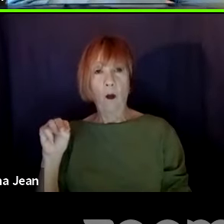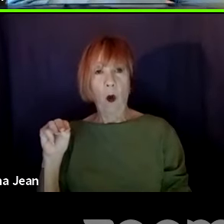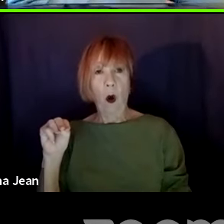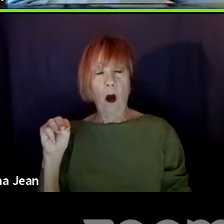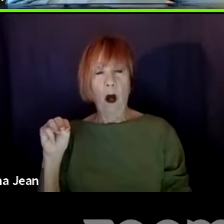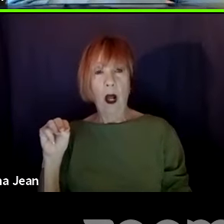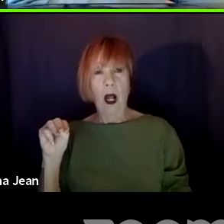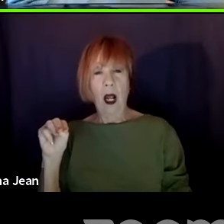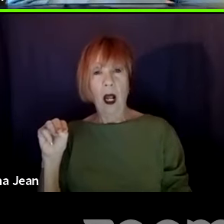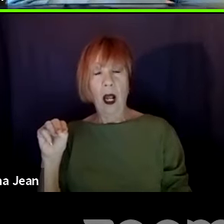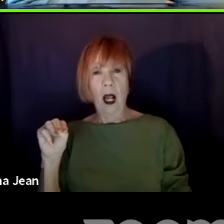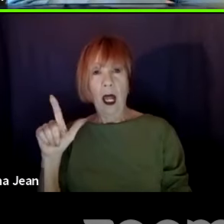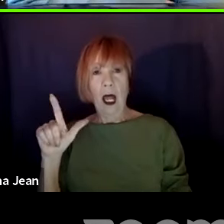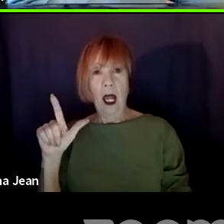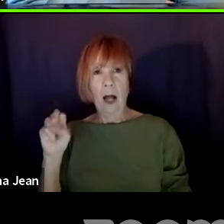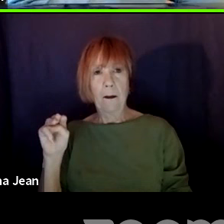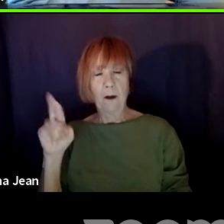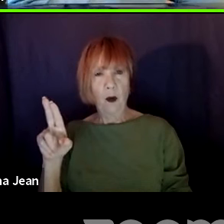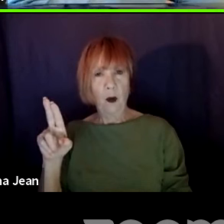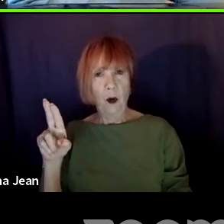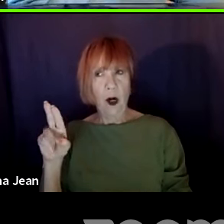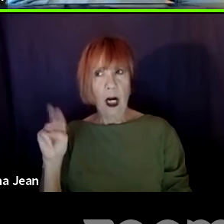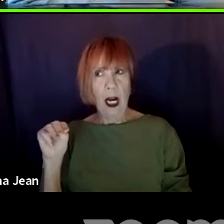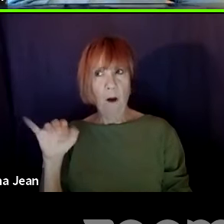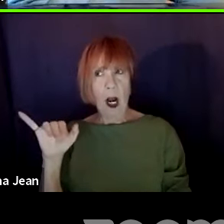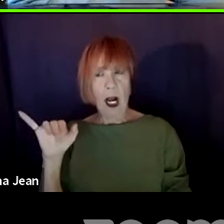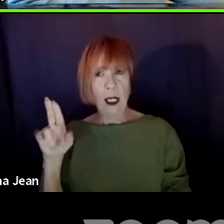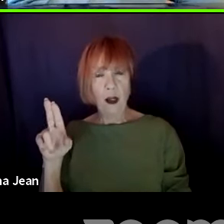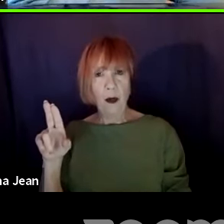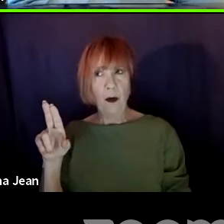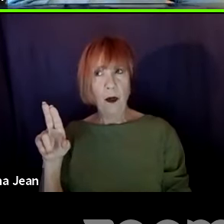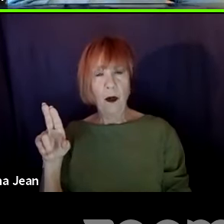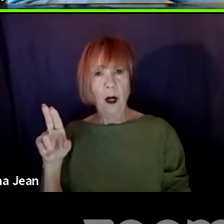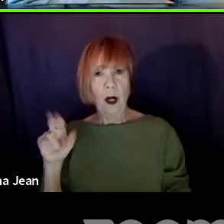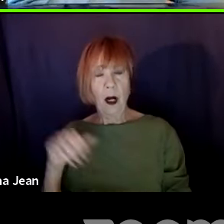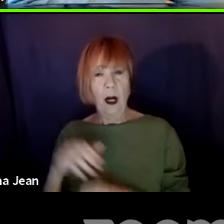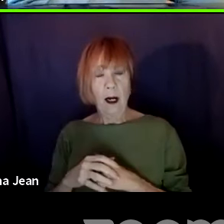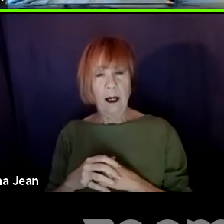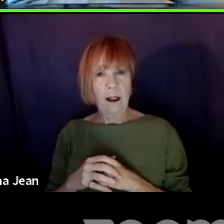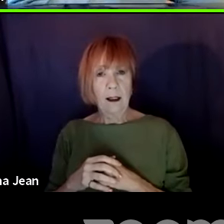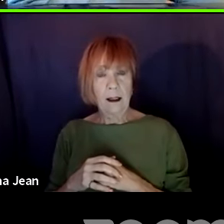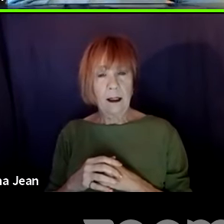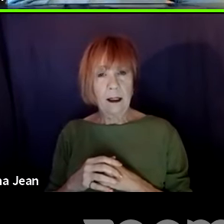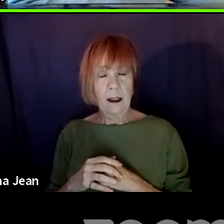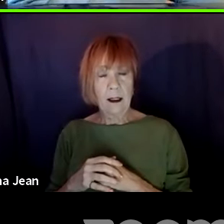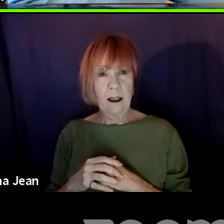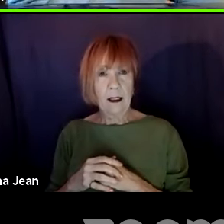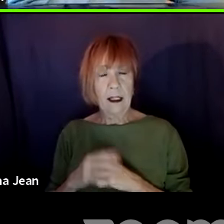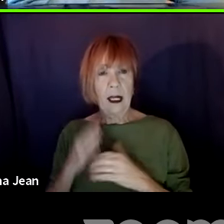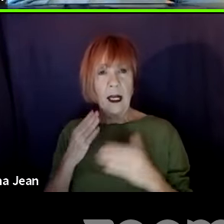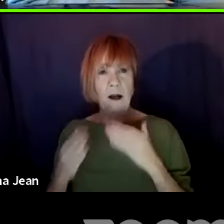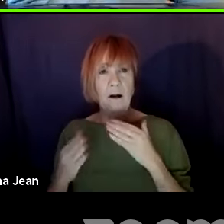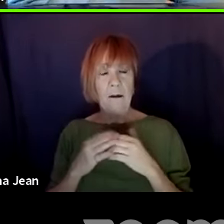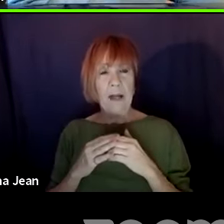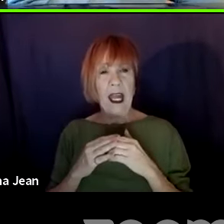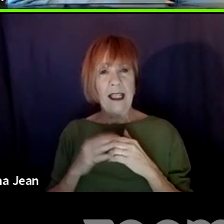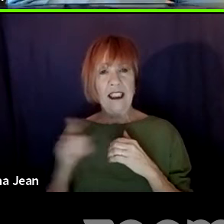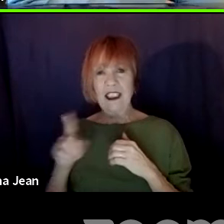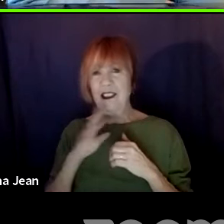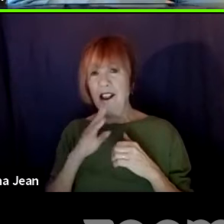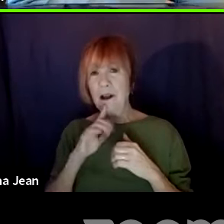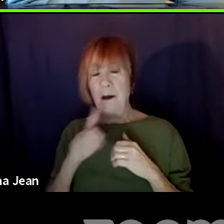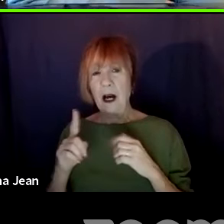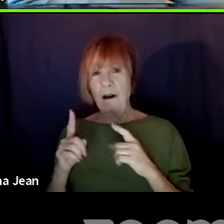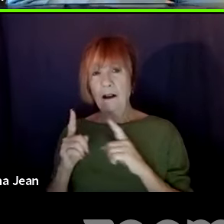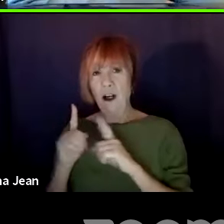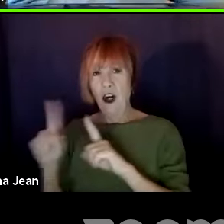some of you guys might be a dean, right? She was my colleague at NYU. think Michelle